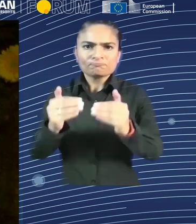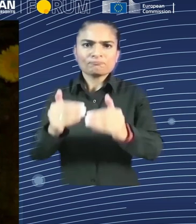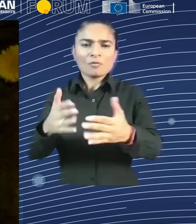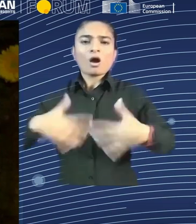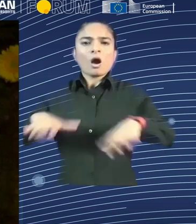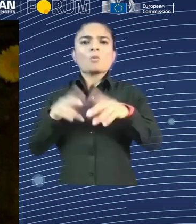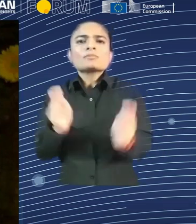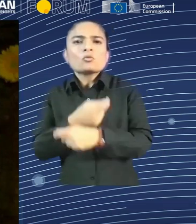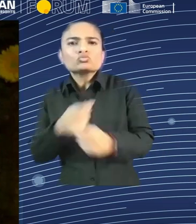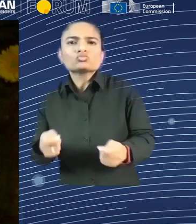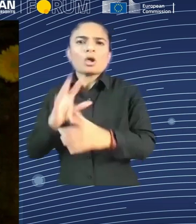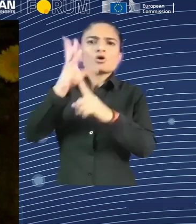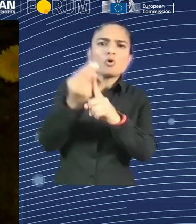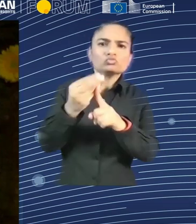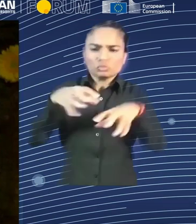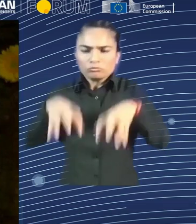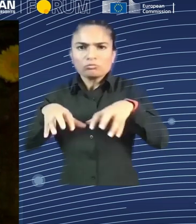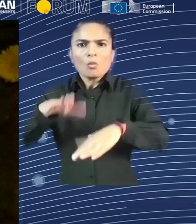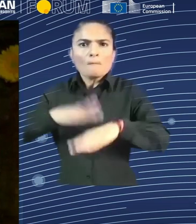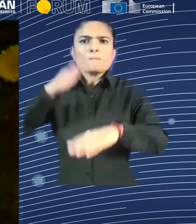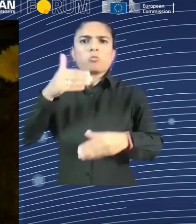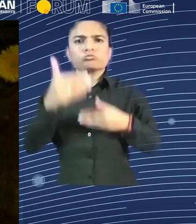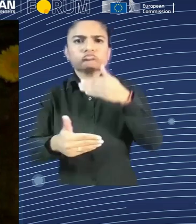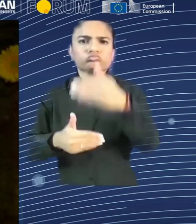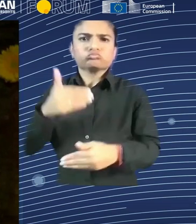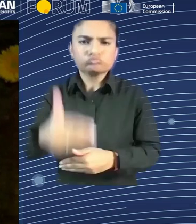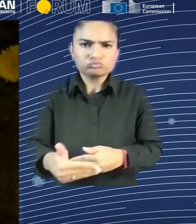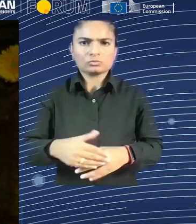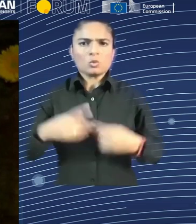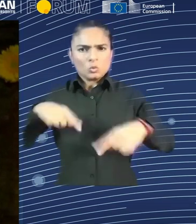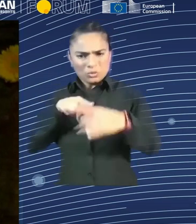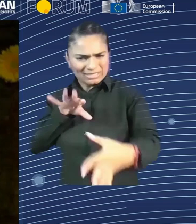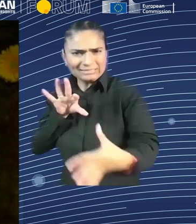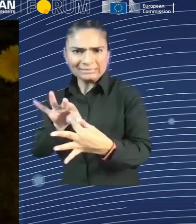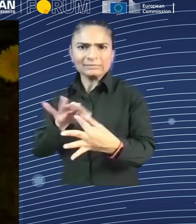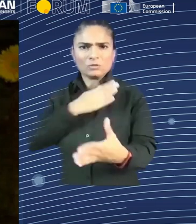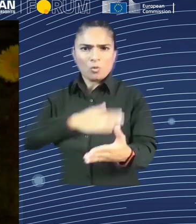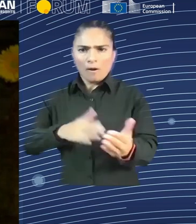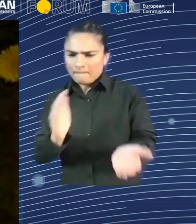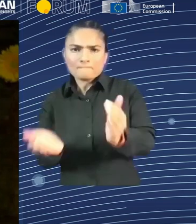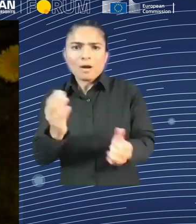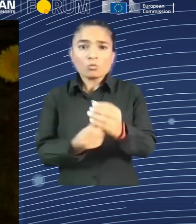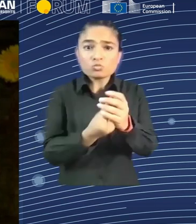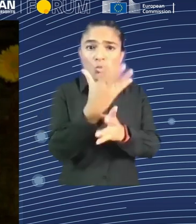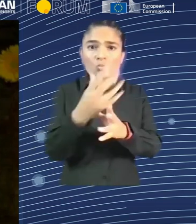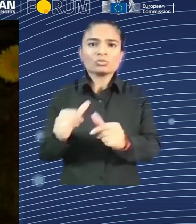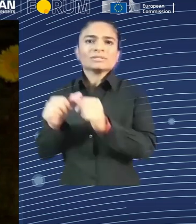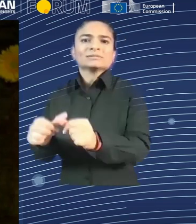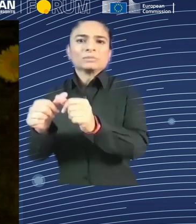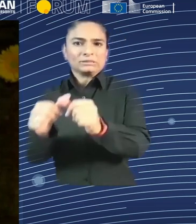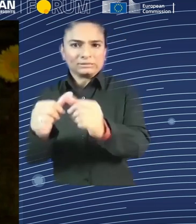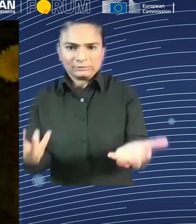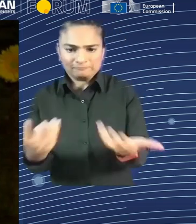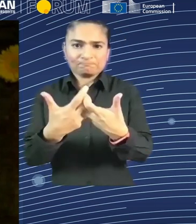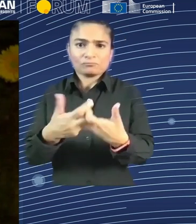specialists and take advantage of the opportunities offered by the new technologies in social, legal